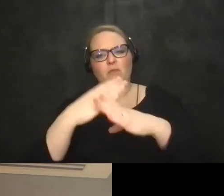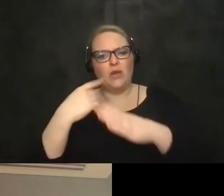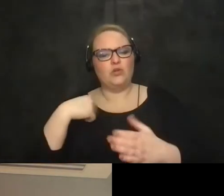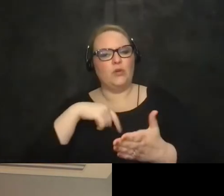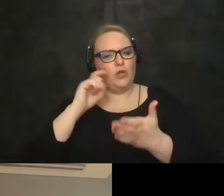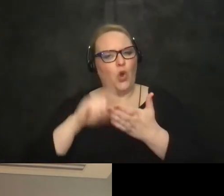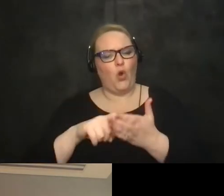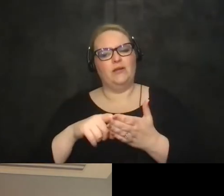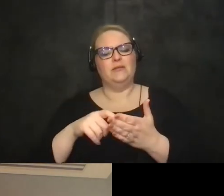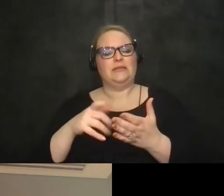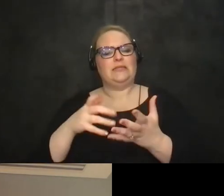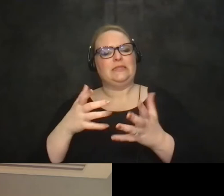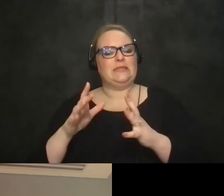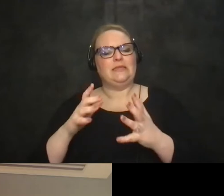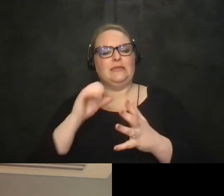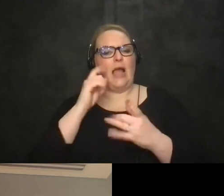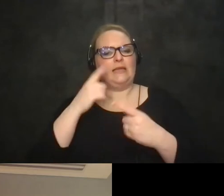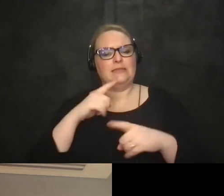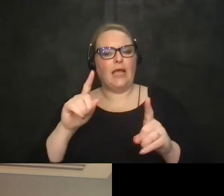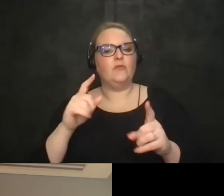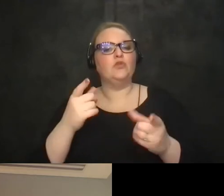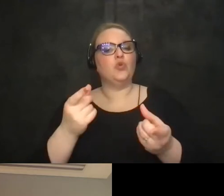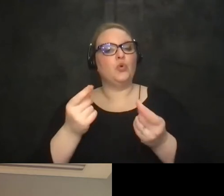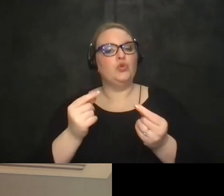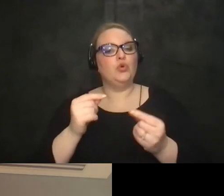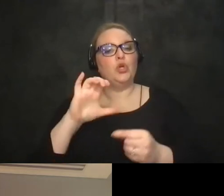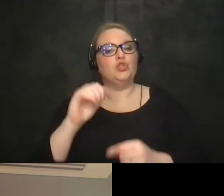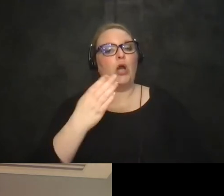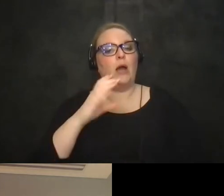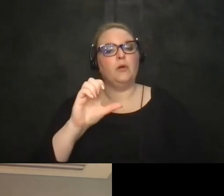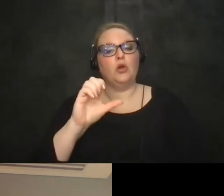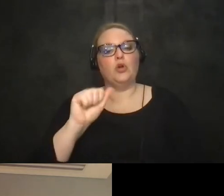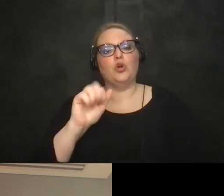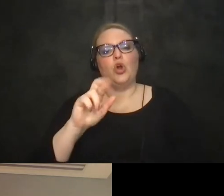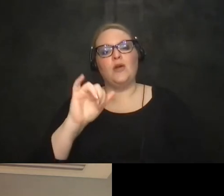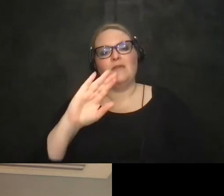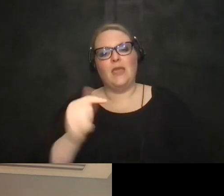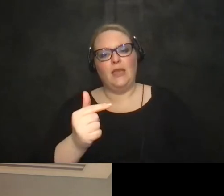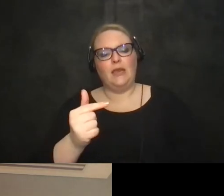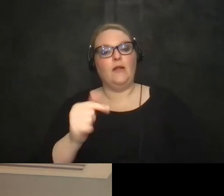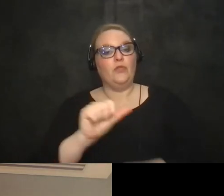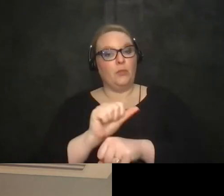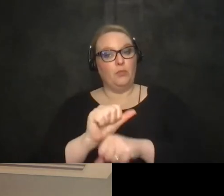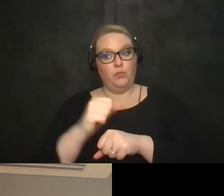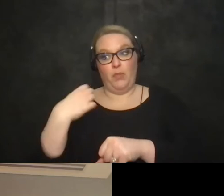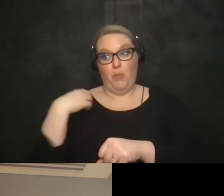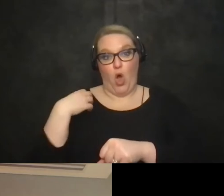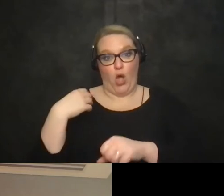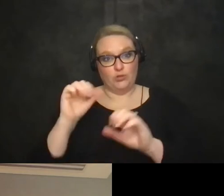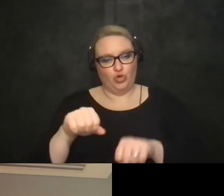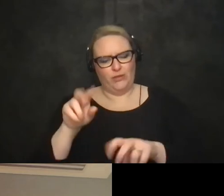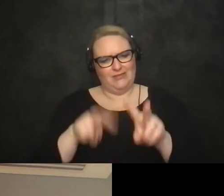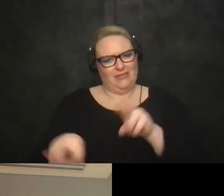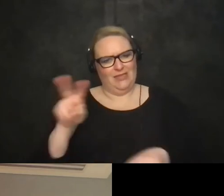being successful in that role so something we did is job carving the employer could see all of the um